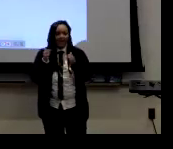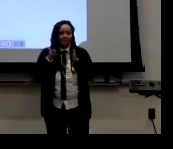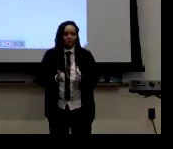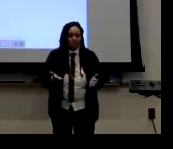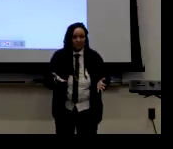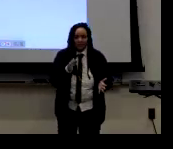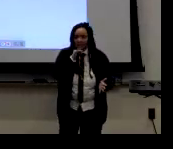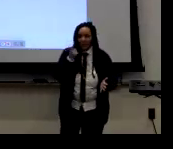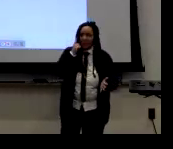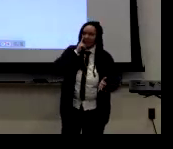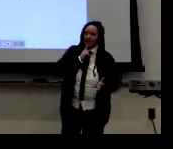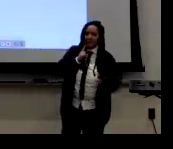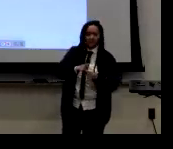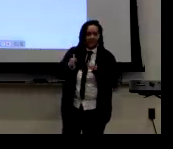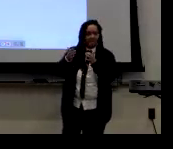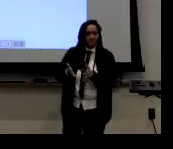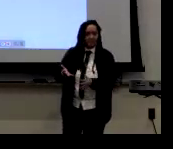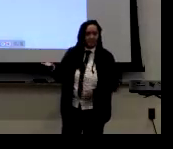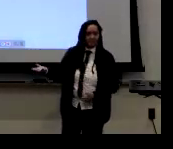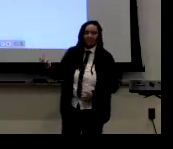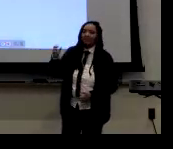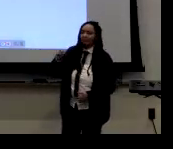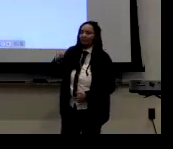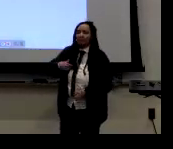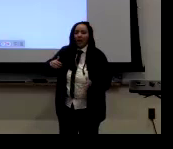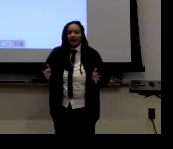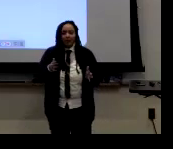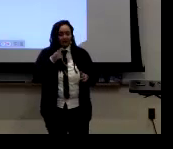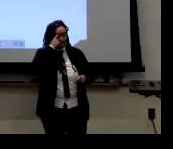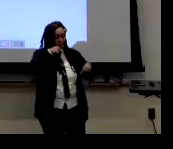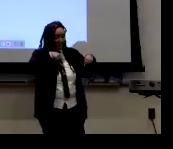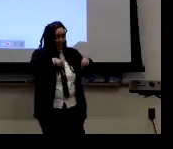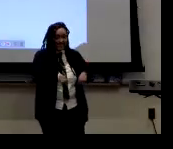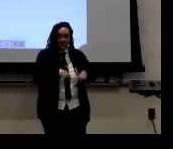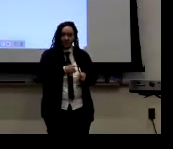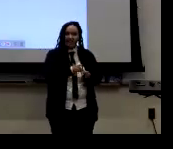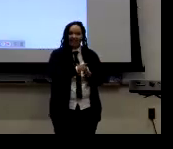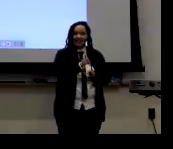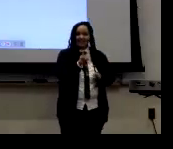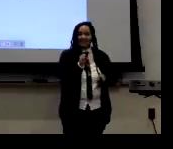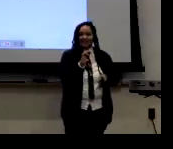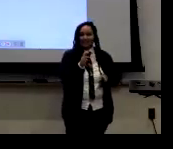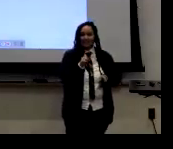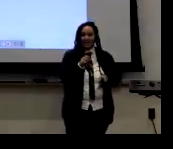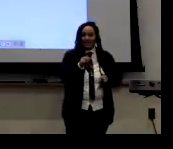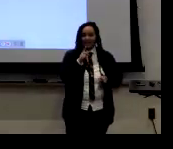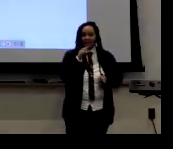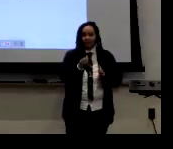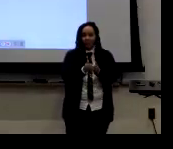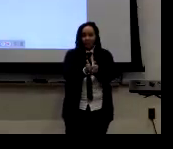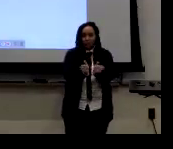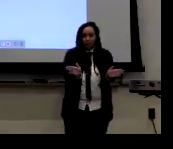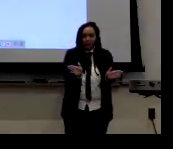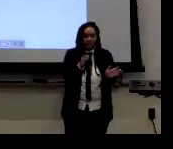ways you can express yourself. There's not just one deaf experience. There's not just one way. There's multiple